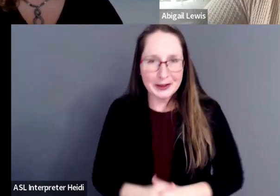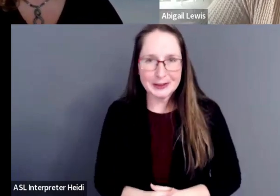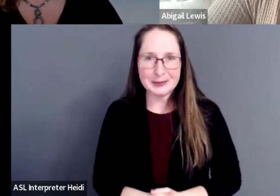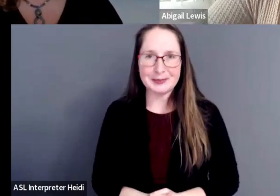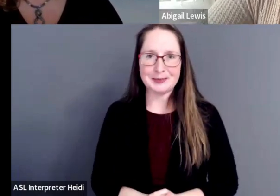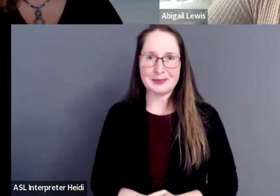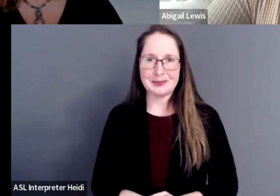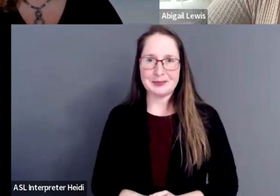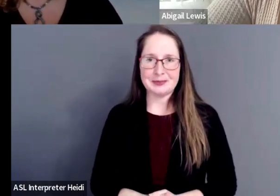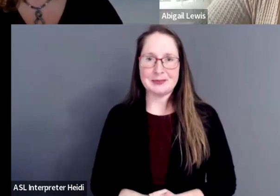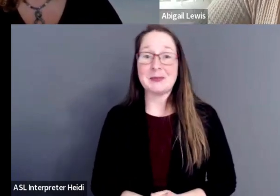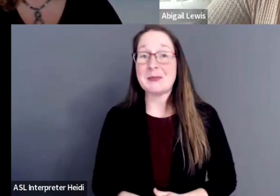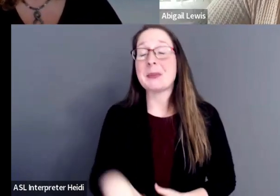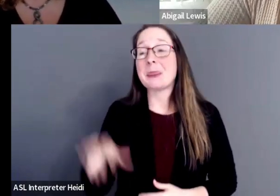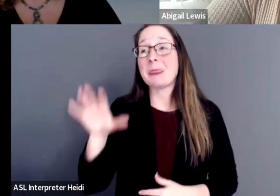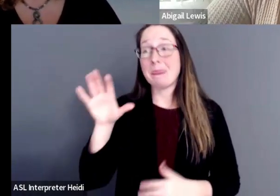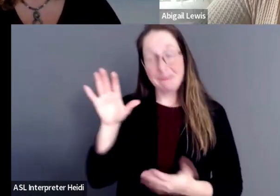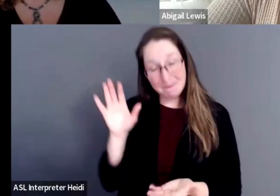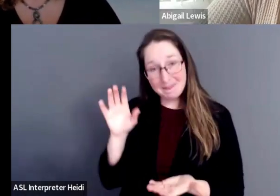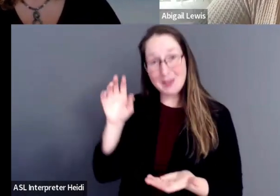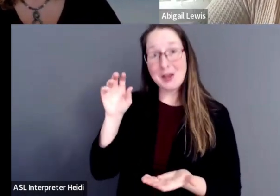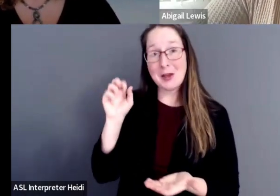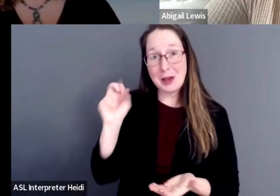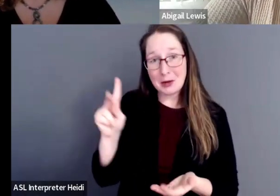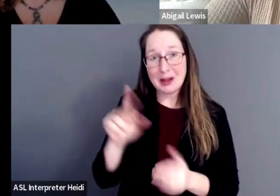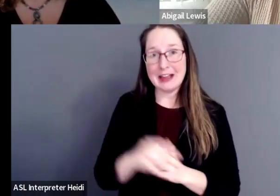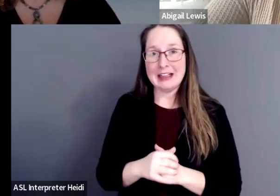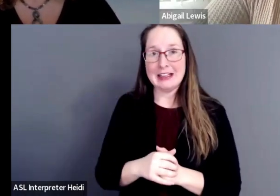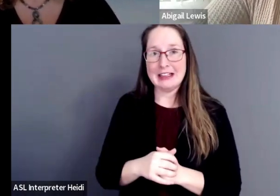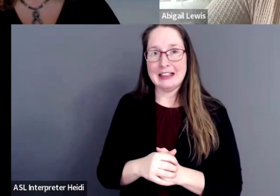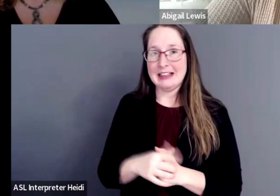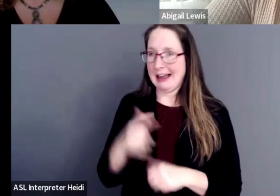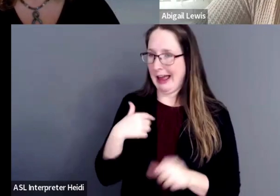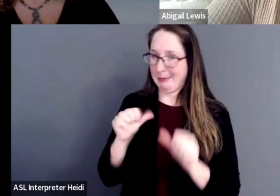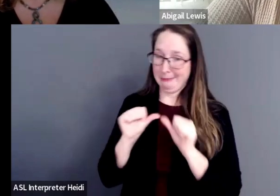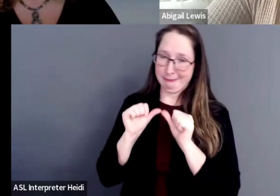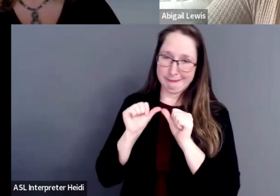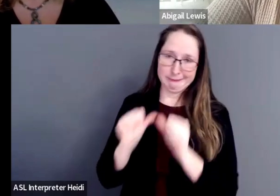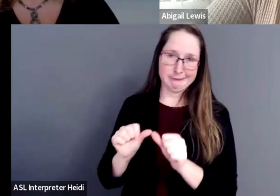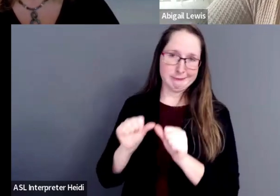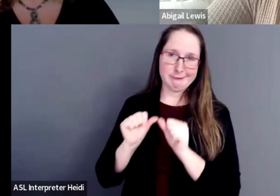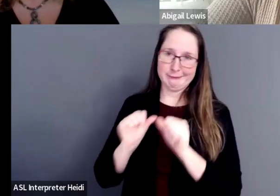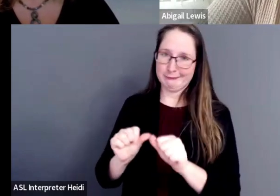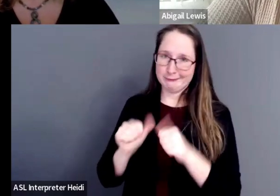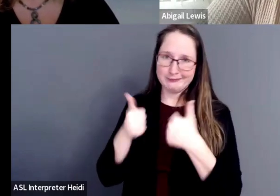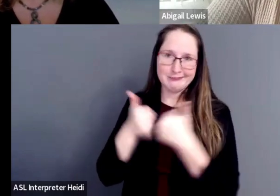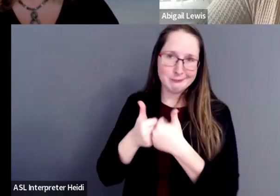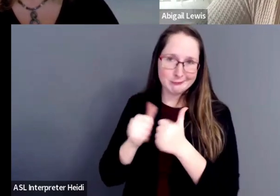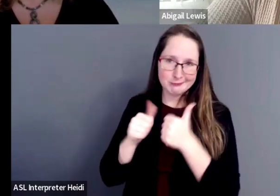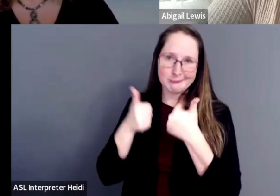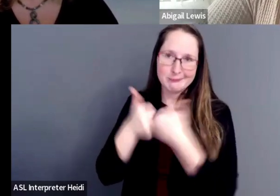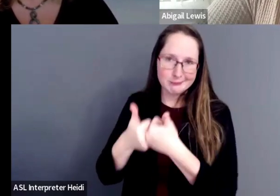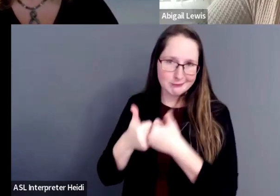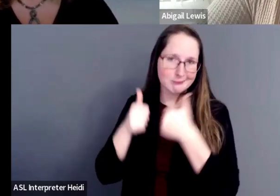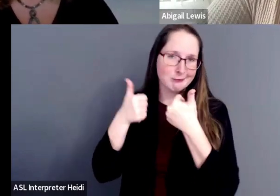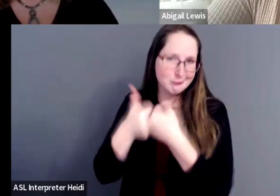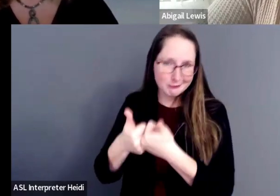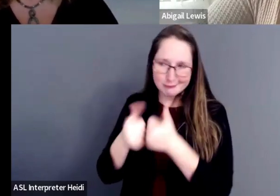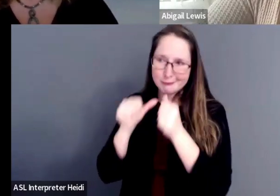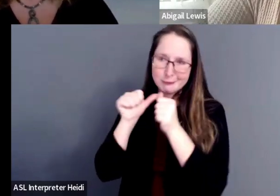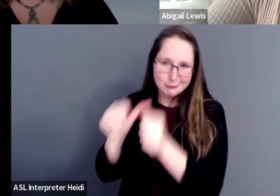Okay, so I continually have challenges with communication